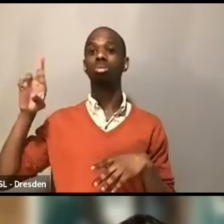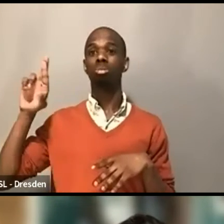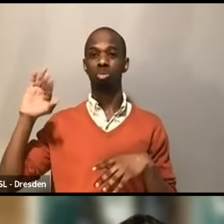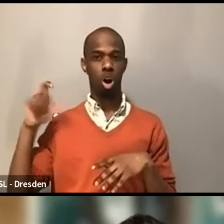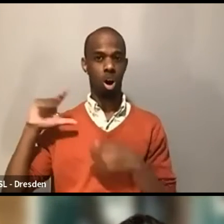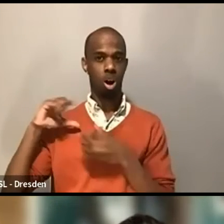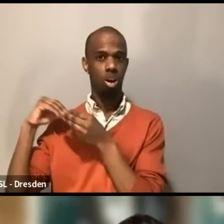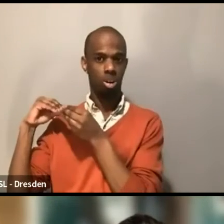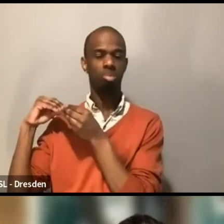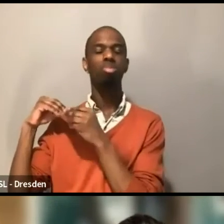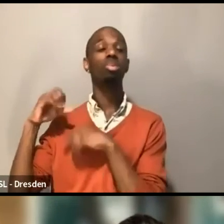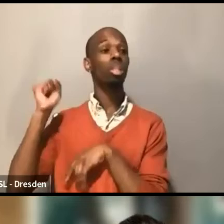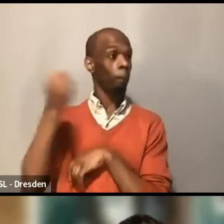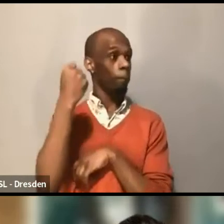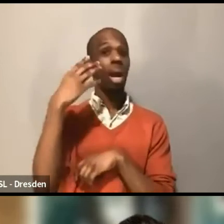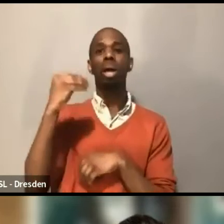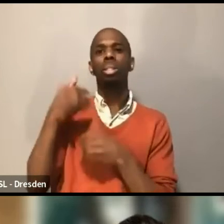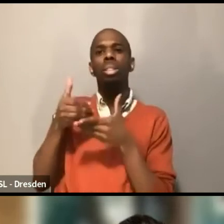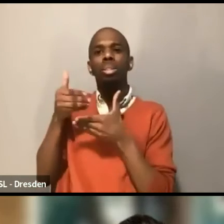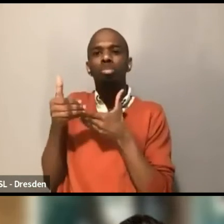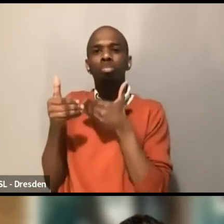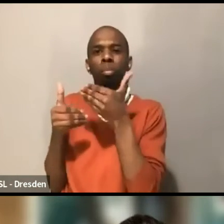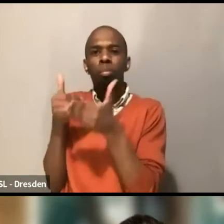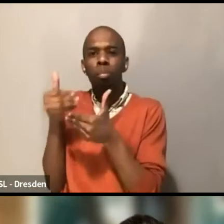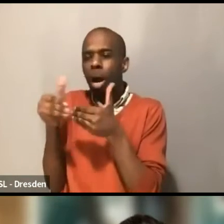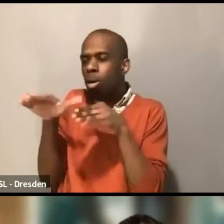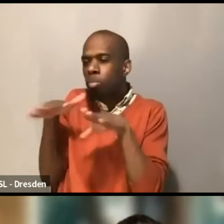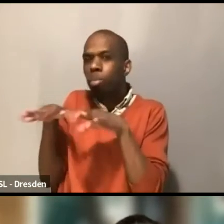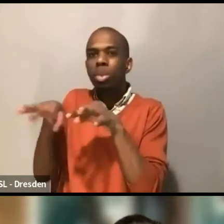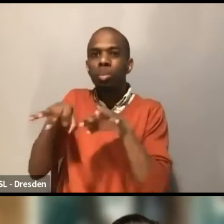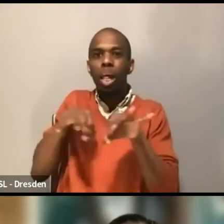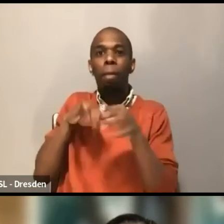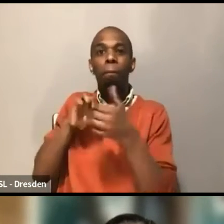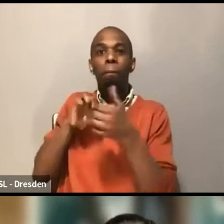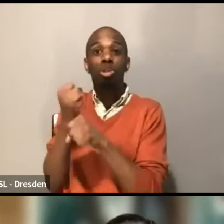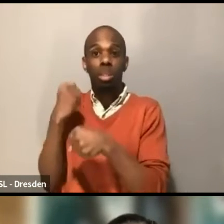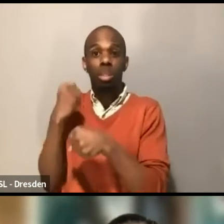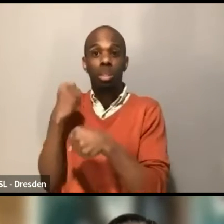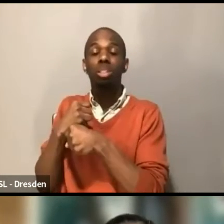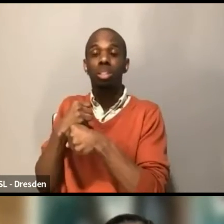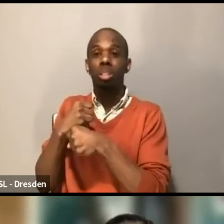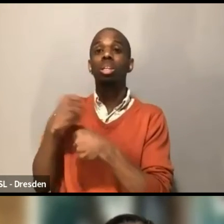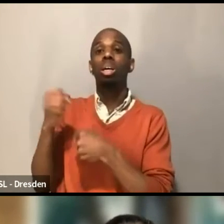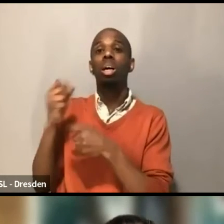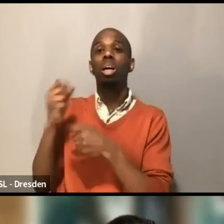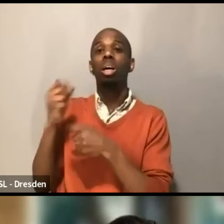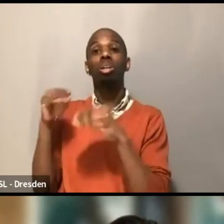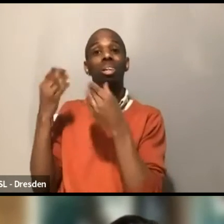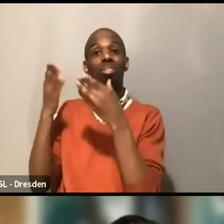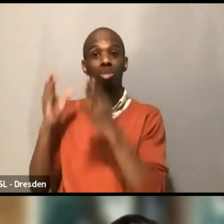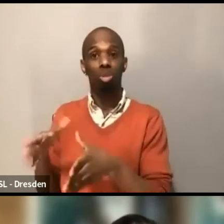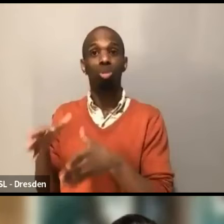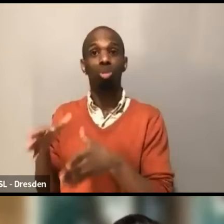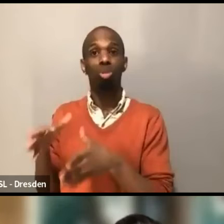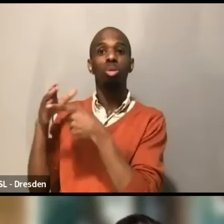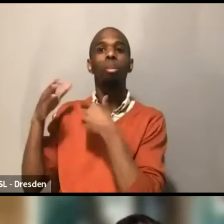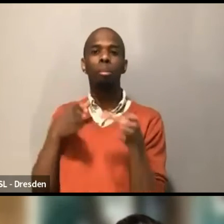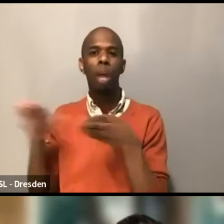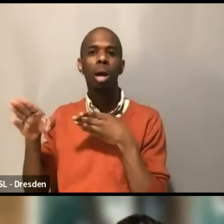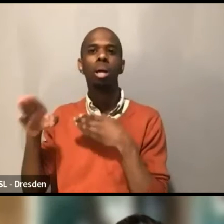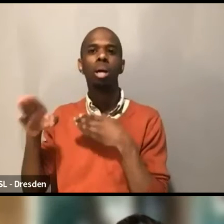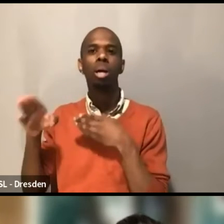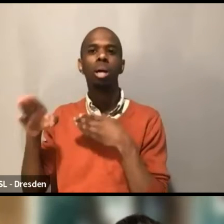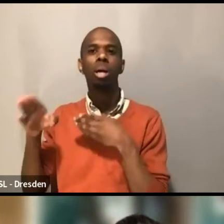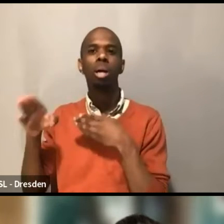the step-by-step process on how to create a caregiver fund. And it includes HR and tax compliance information for the reimbursements.